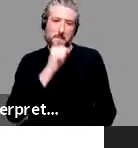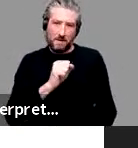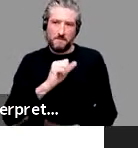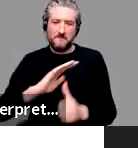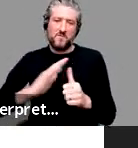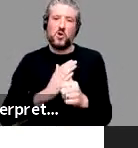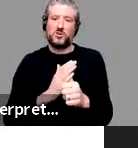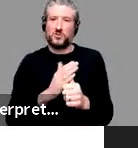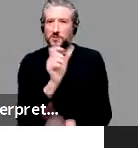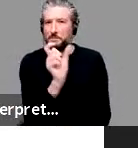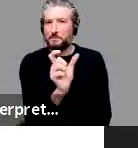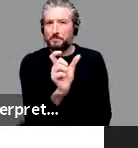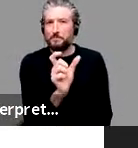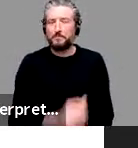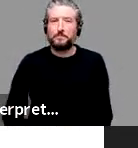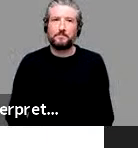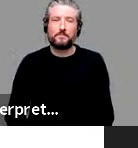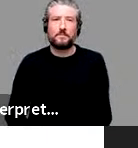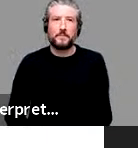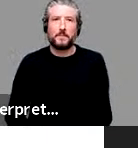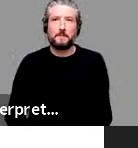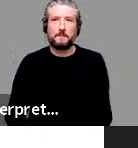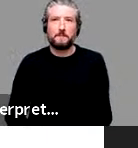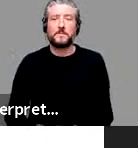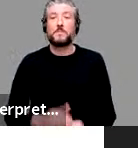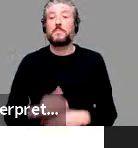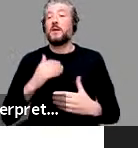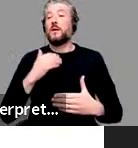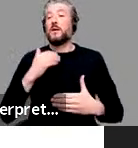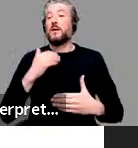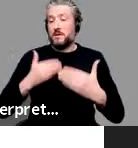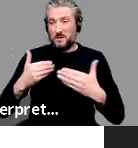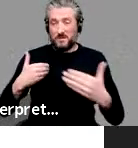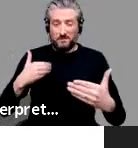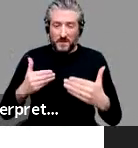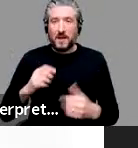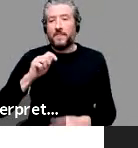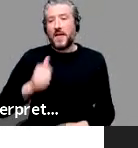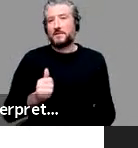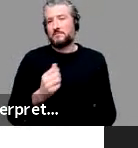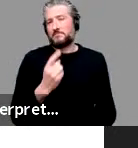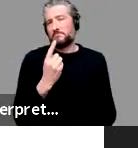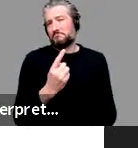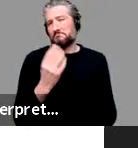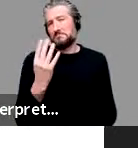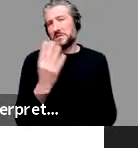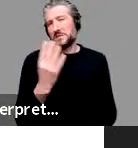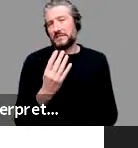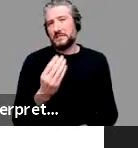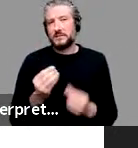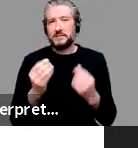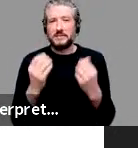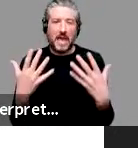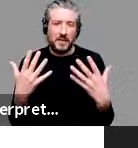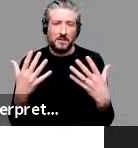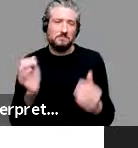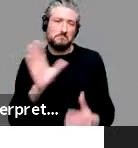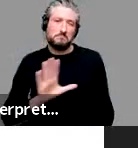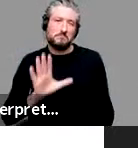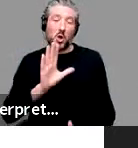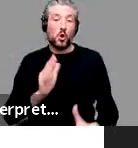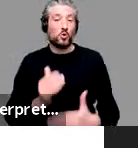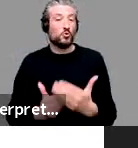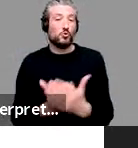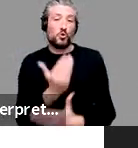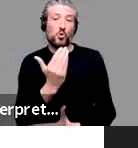first. And then at around 1910, a new binomial came